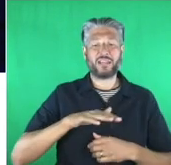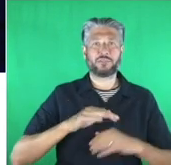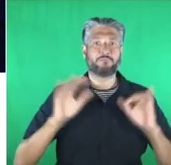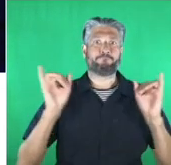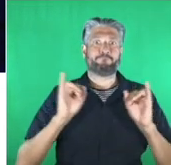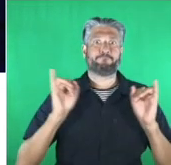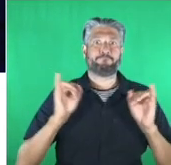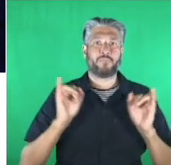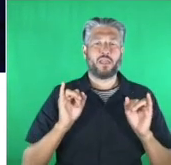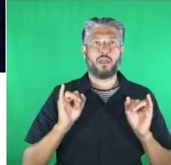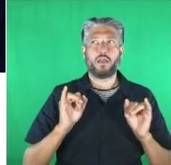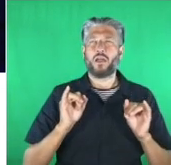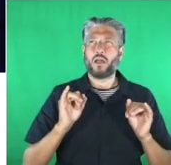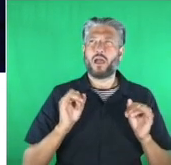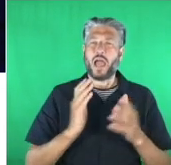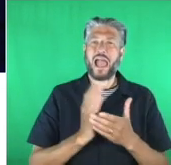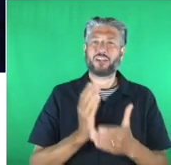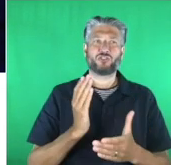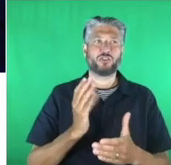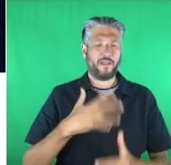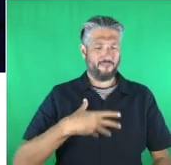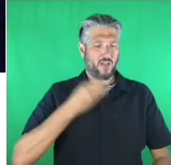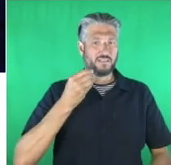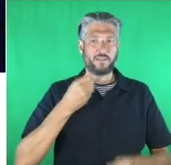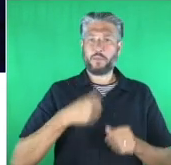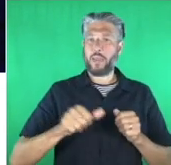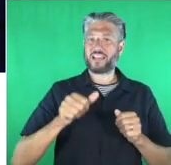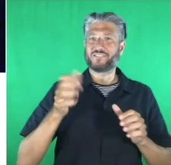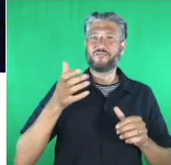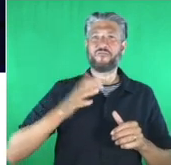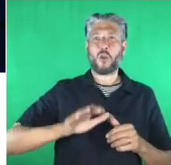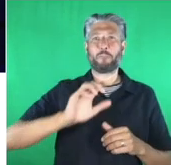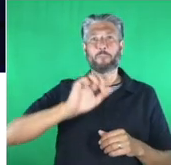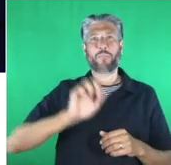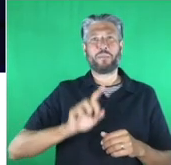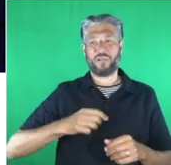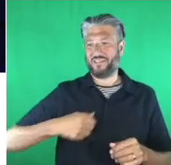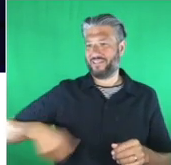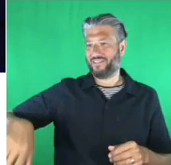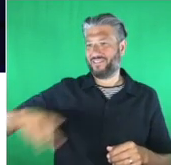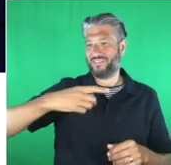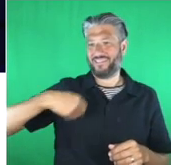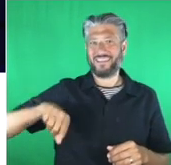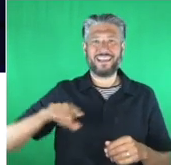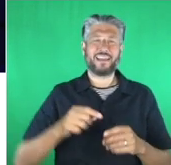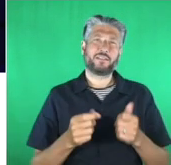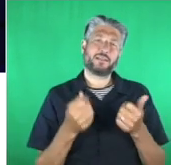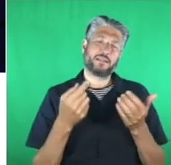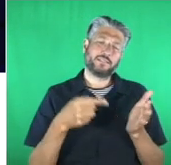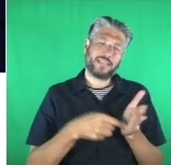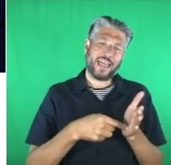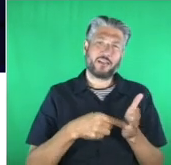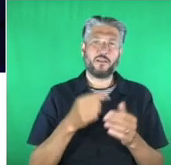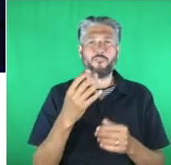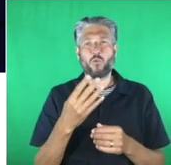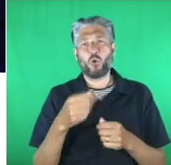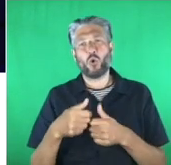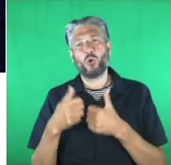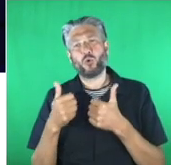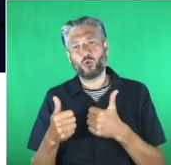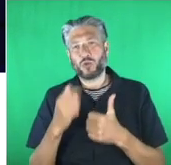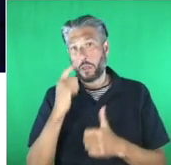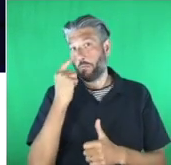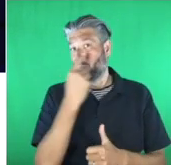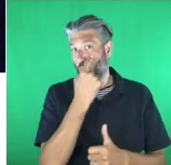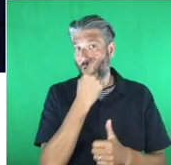best in humanity and nowhere is that more obvious than on the tech for good awards stage i think well also your your comment about stepping forward